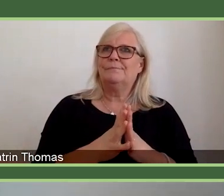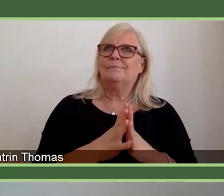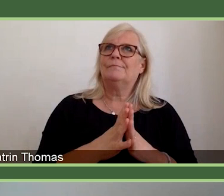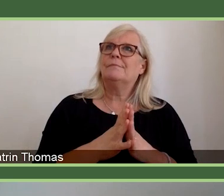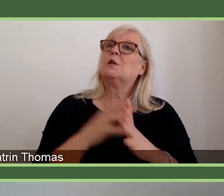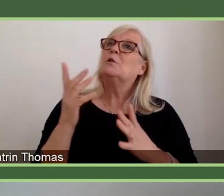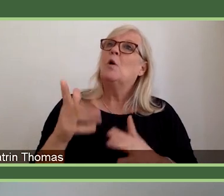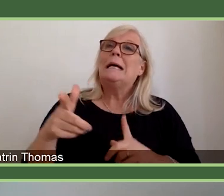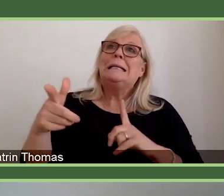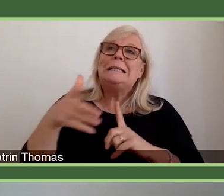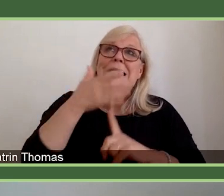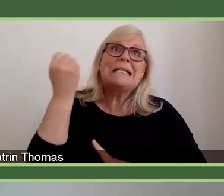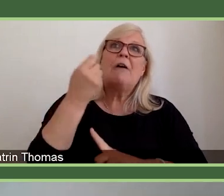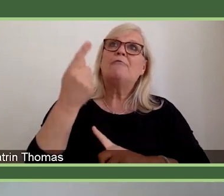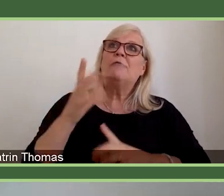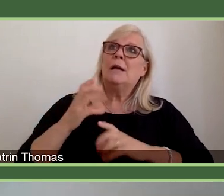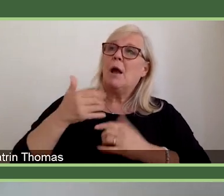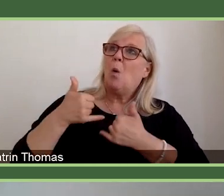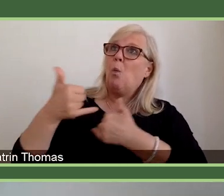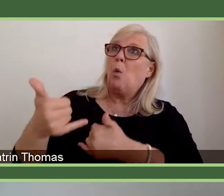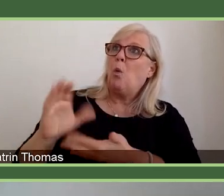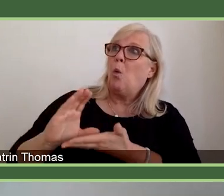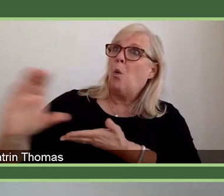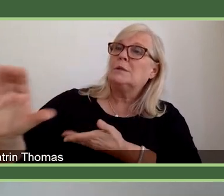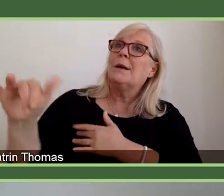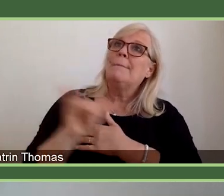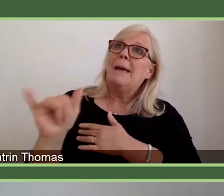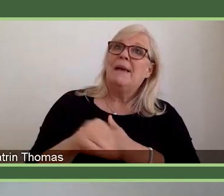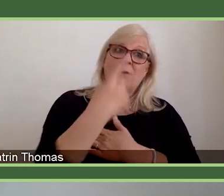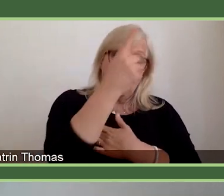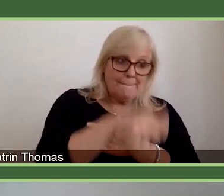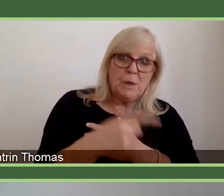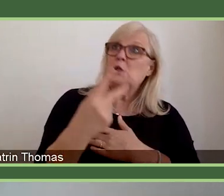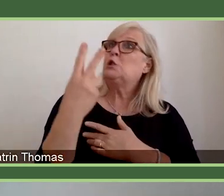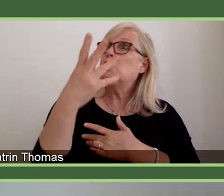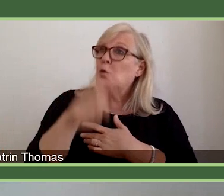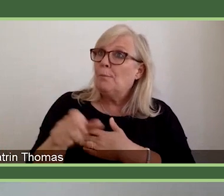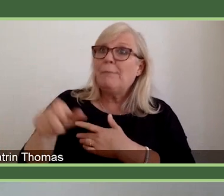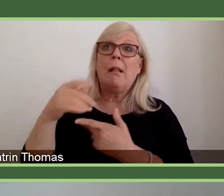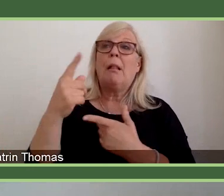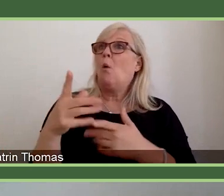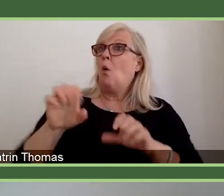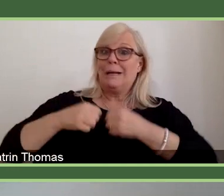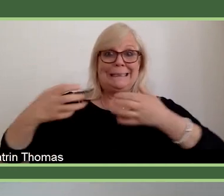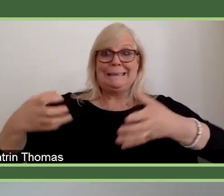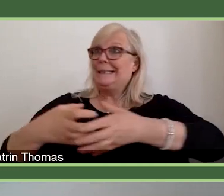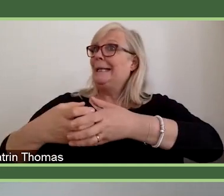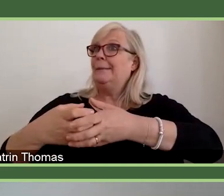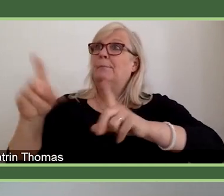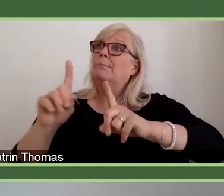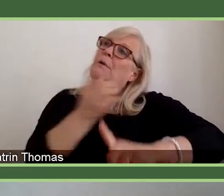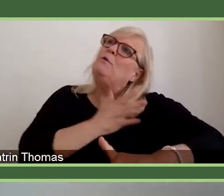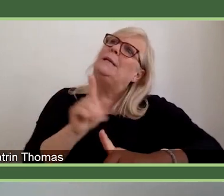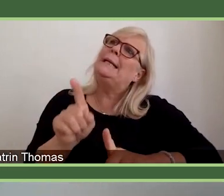for a team of researchers. It's what's needed to really execute that ambitious programme of research.